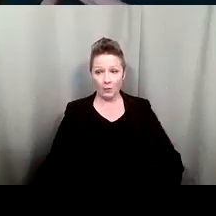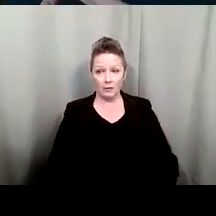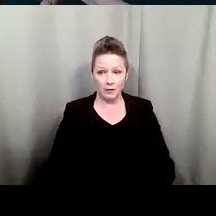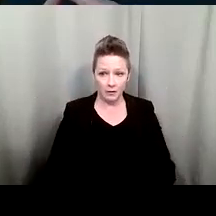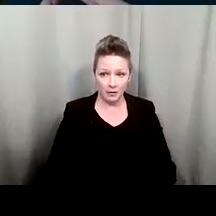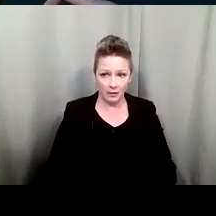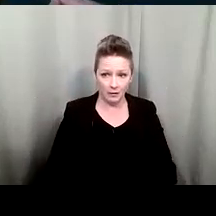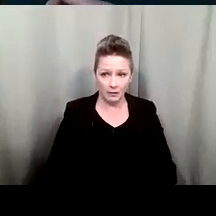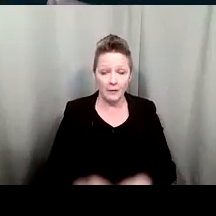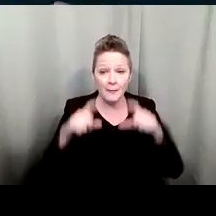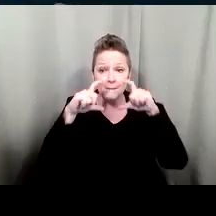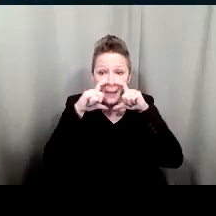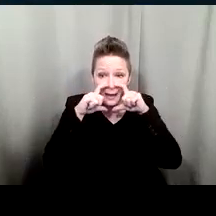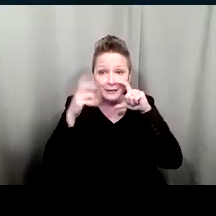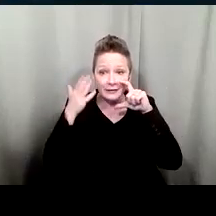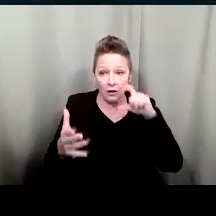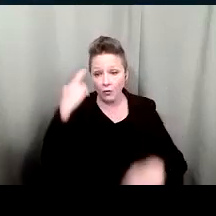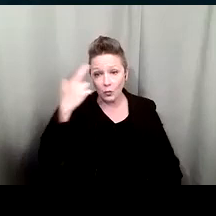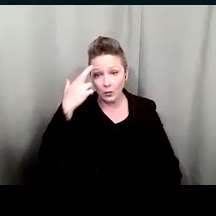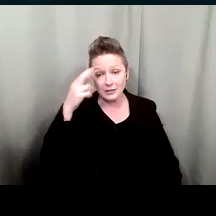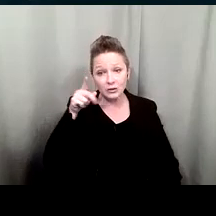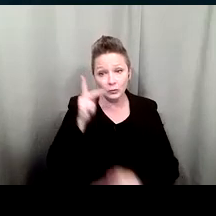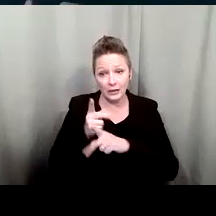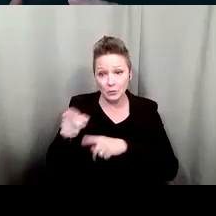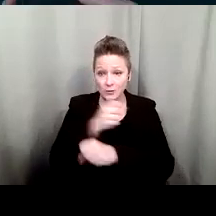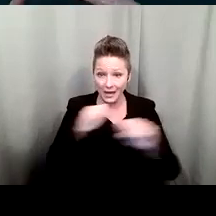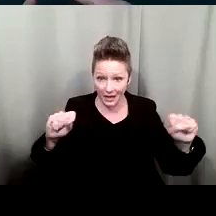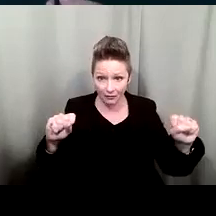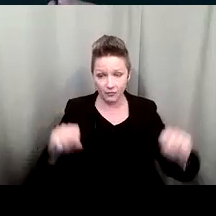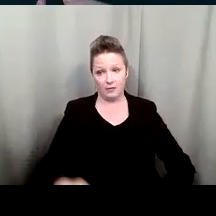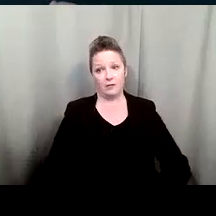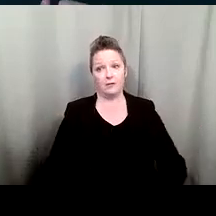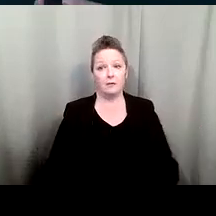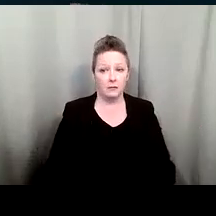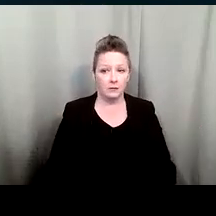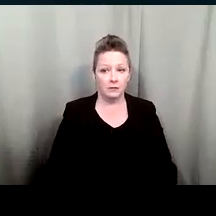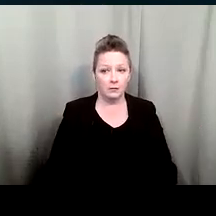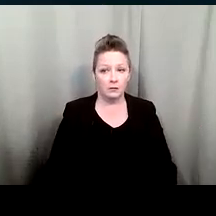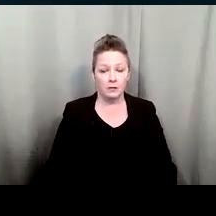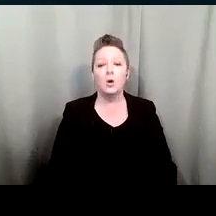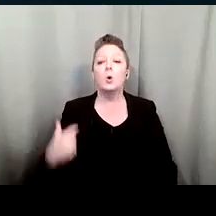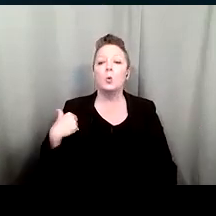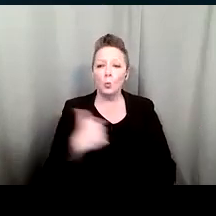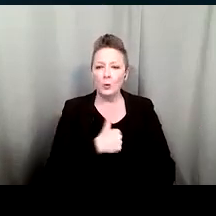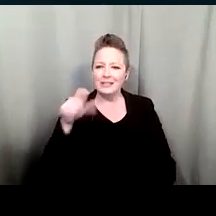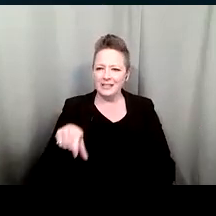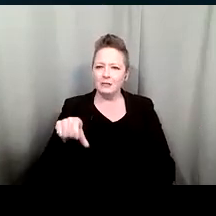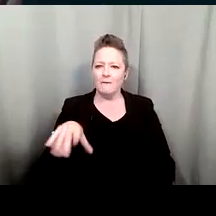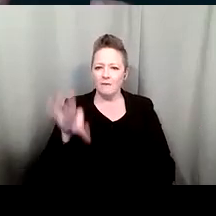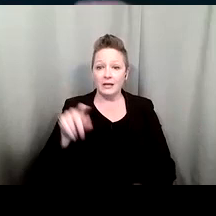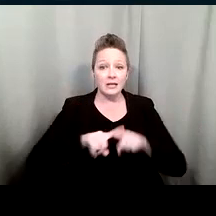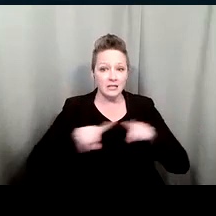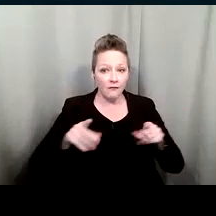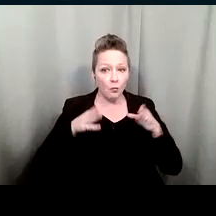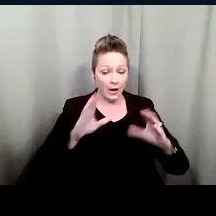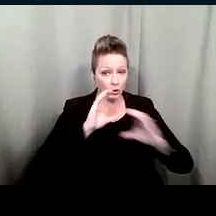That mask is there for reasons to keep you safe. And I think that we need to find a different way to